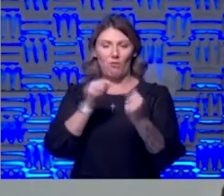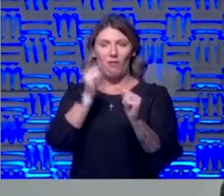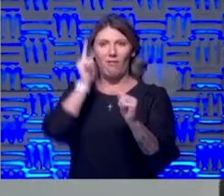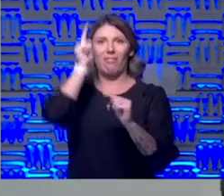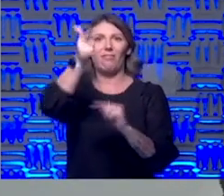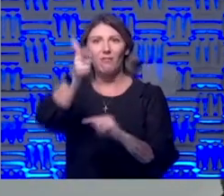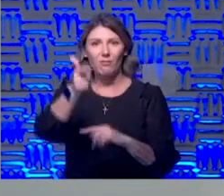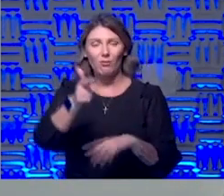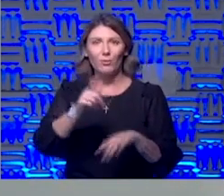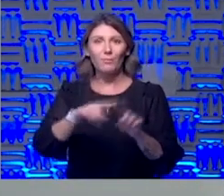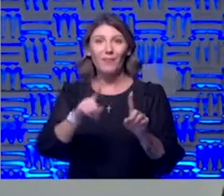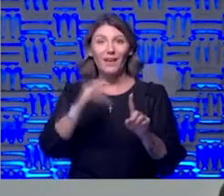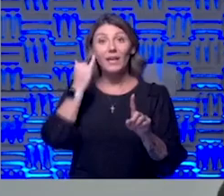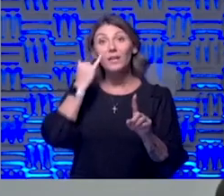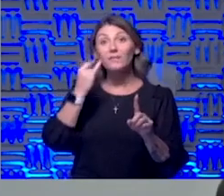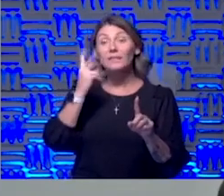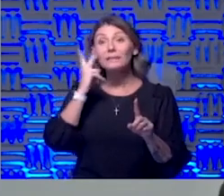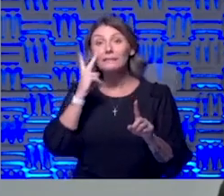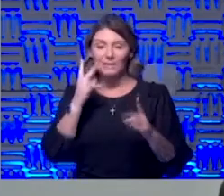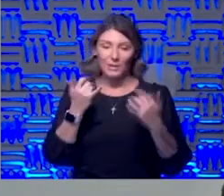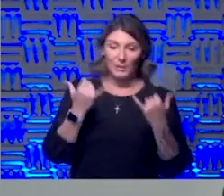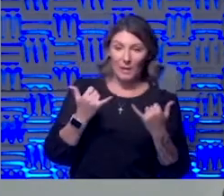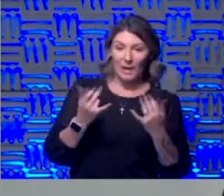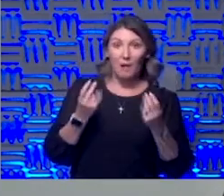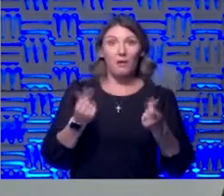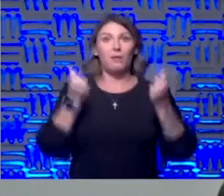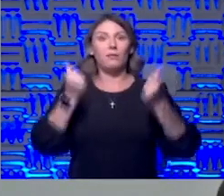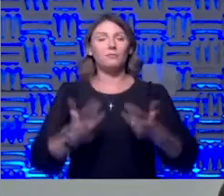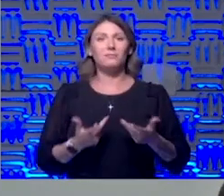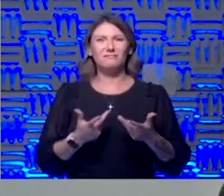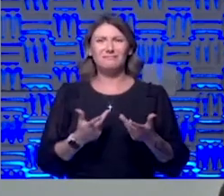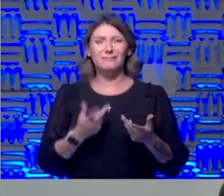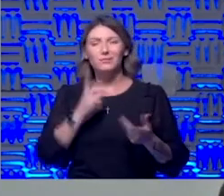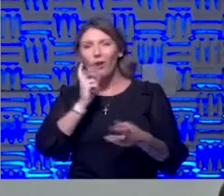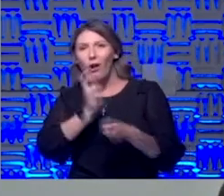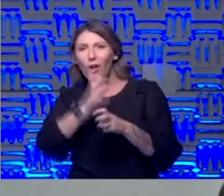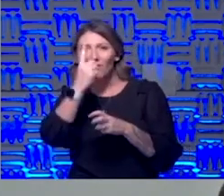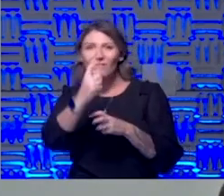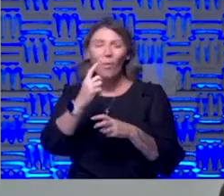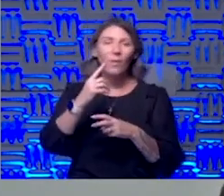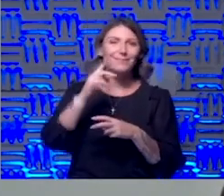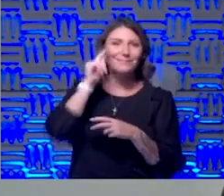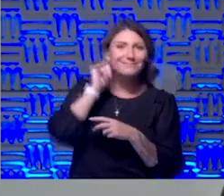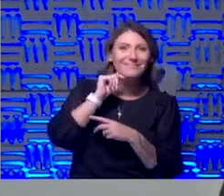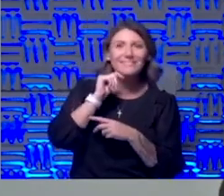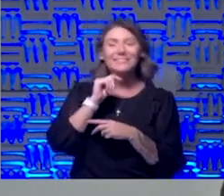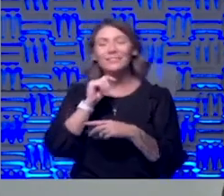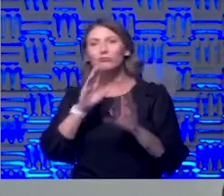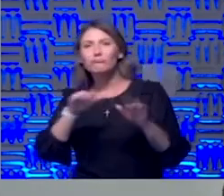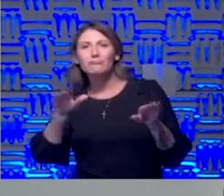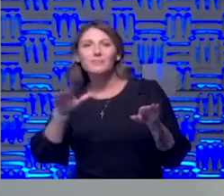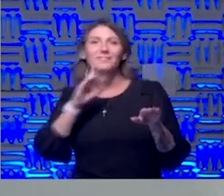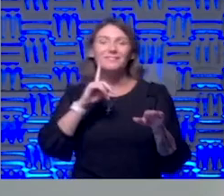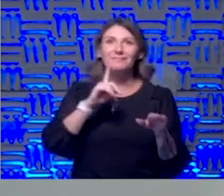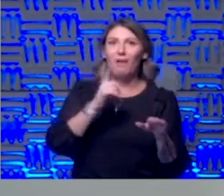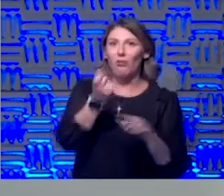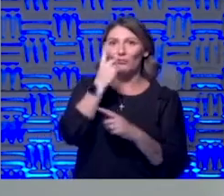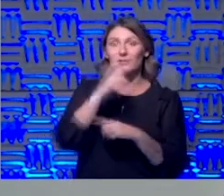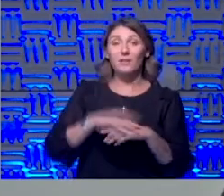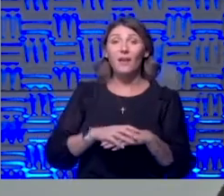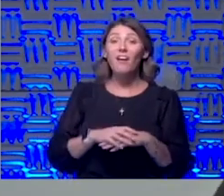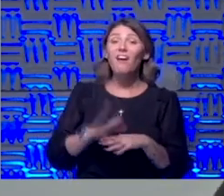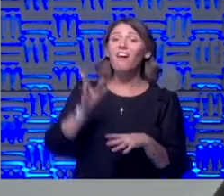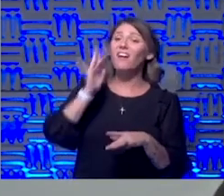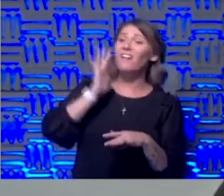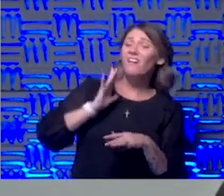future but unless they see it right now it's hard to consider that so I see a lot of patients who say to me you know I used to be